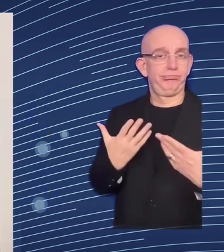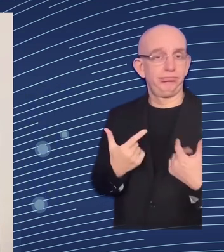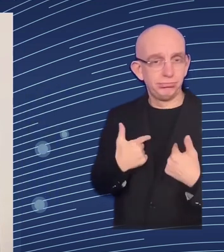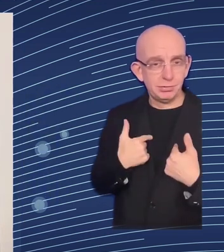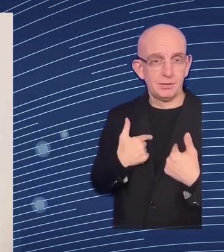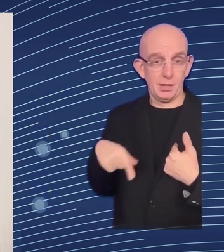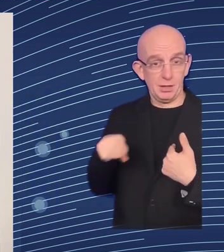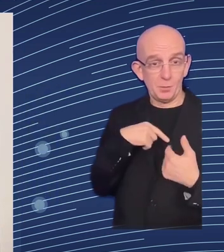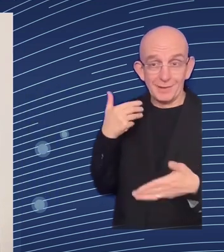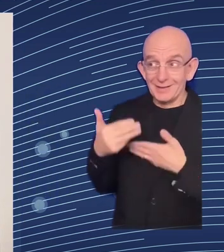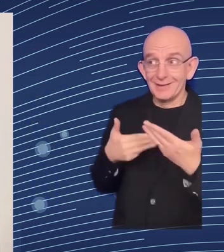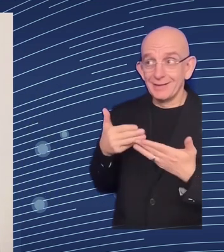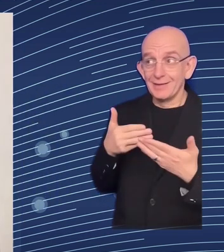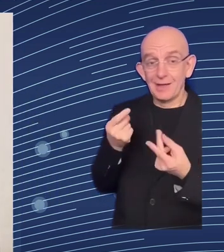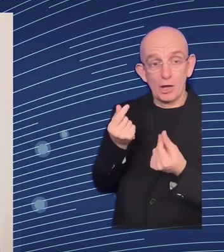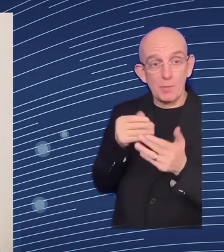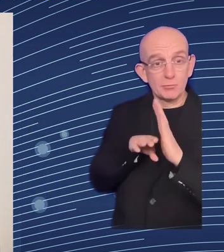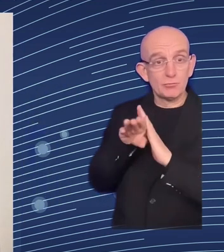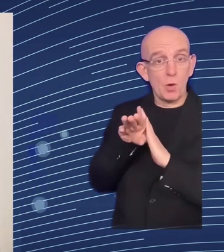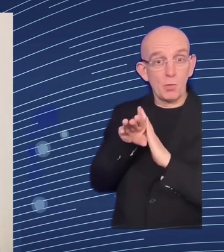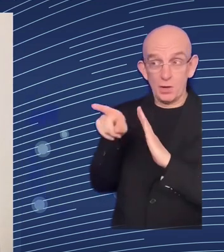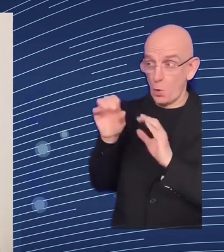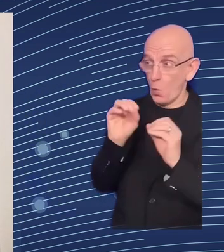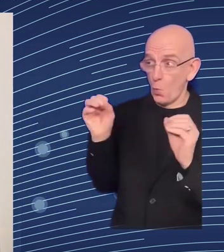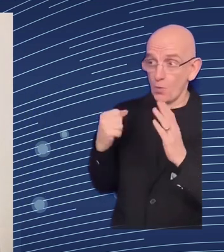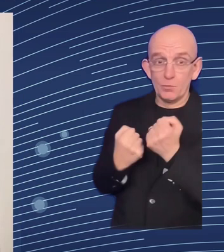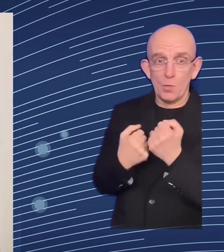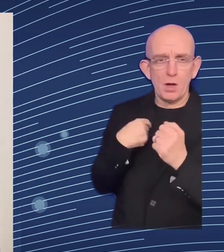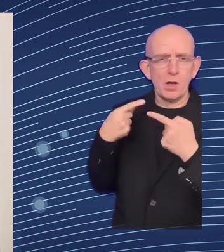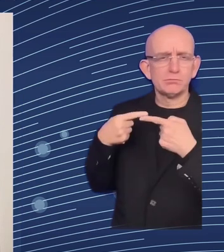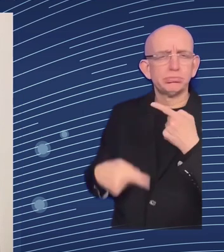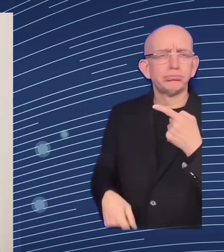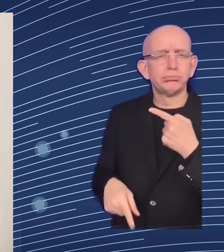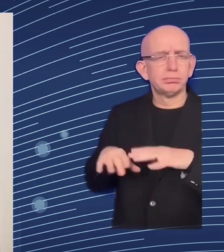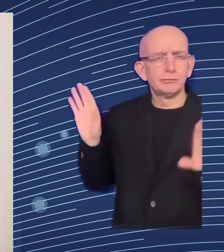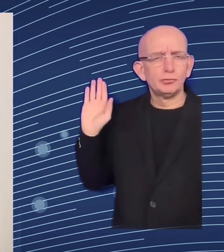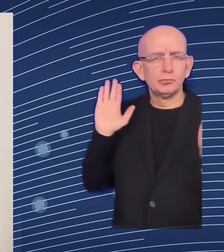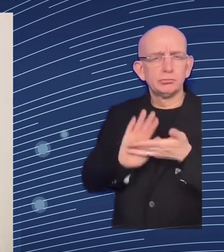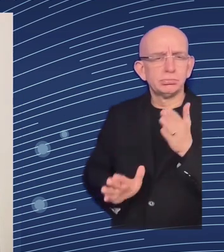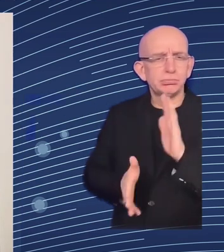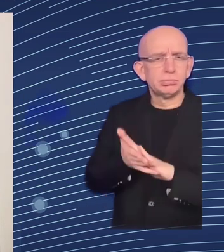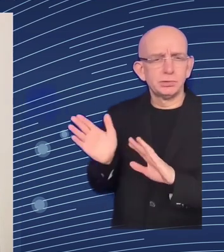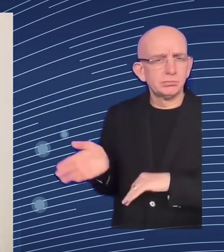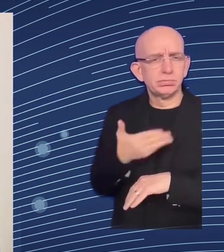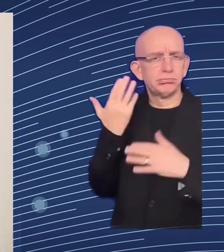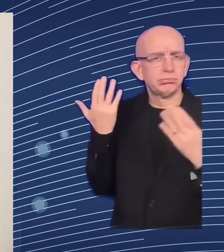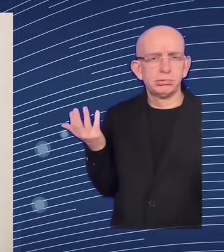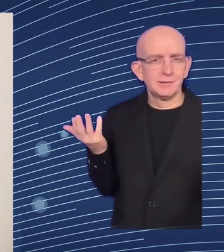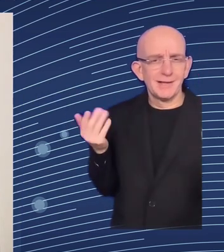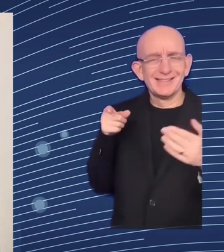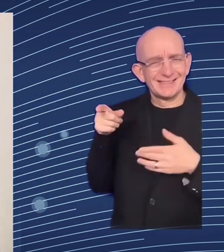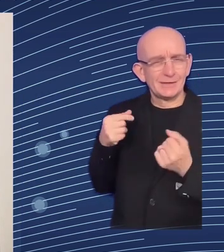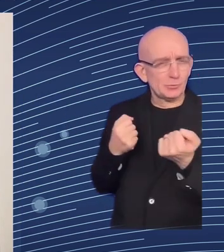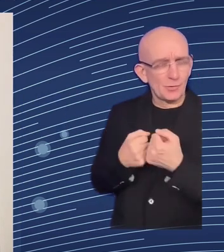the foundations for ukraine's recovery and future are closely linked to the support of an investment in our people